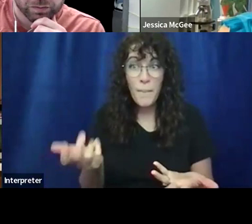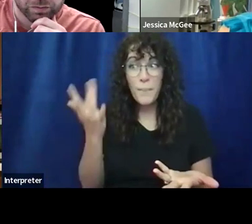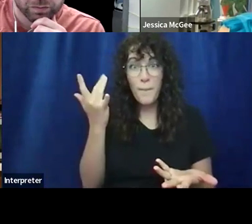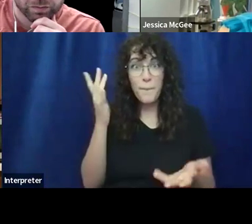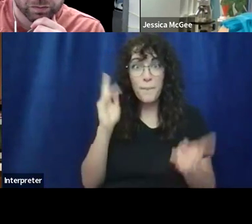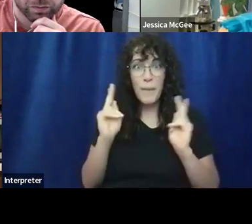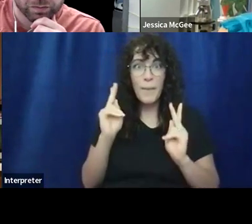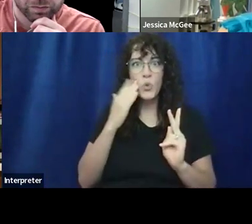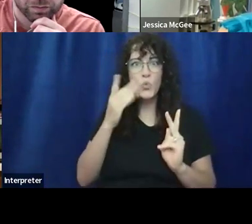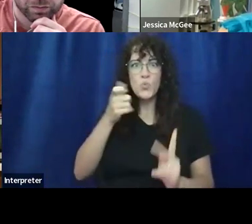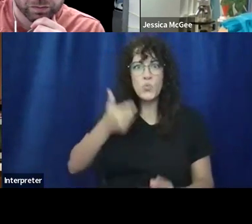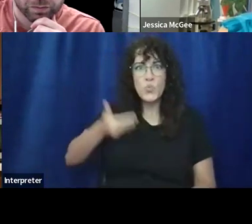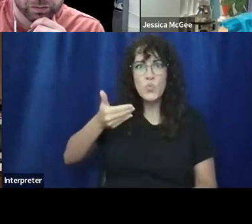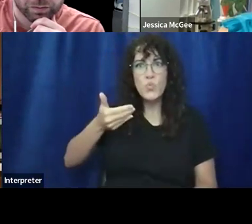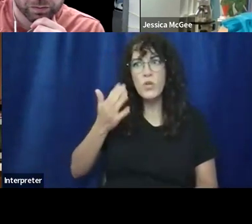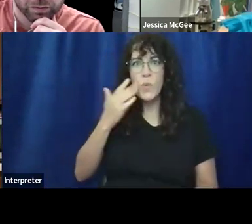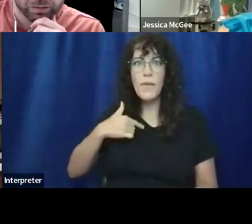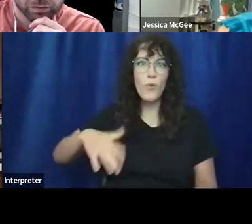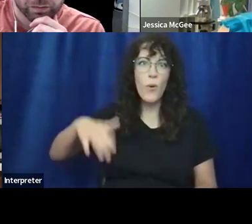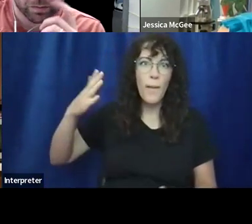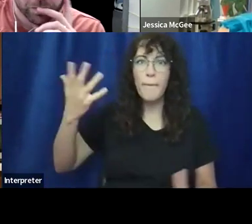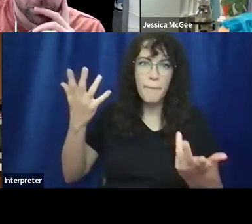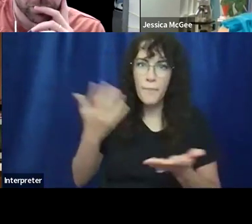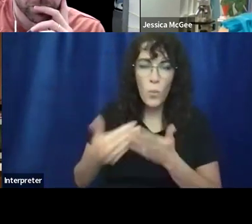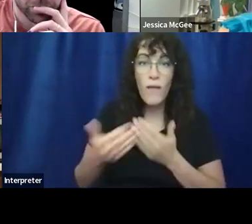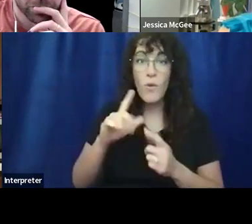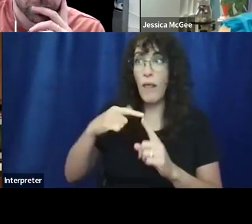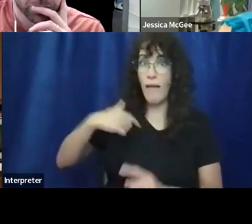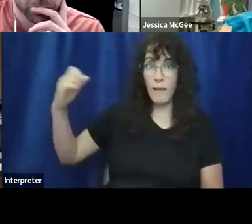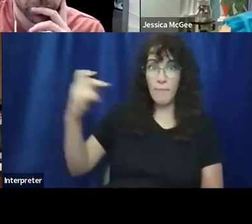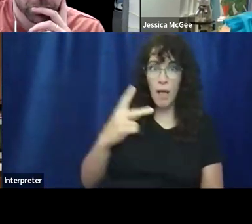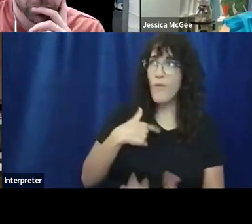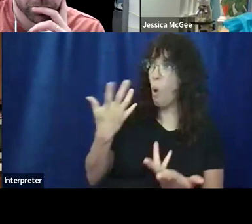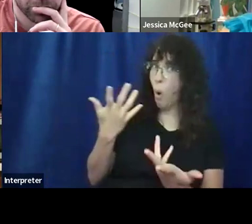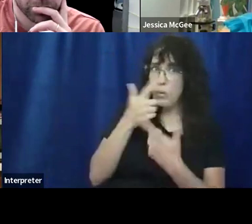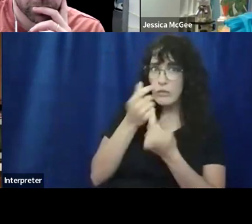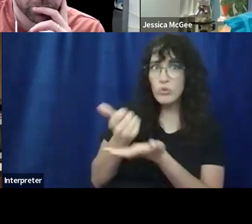they knew my name. They maybe knew me growing up or whatever. So when I came back, they were interested in helping.